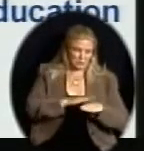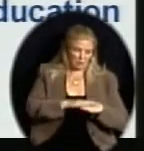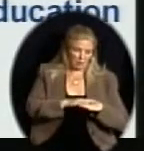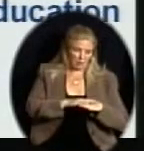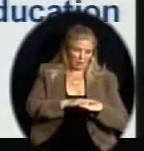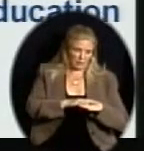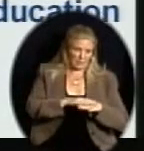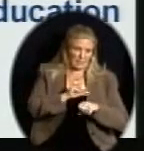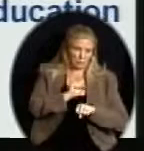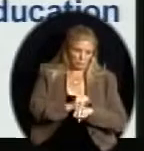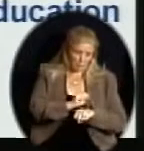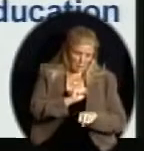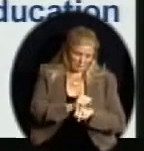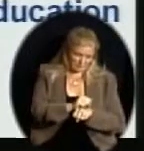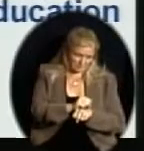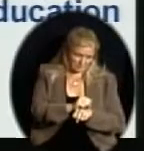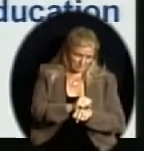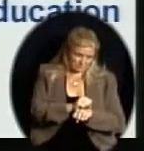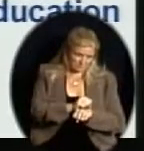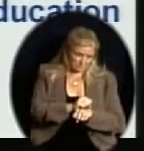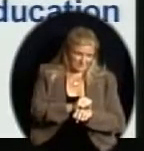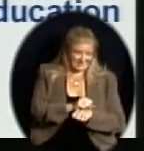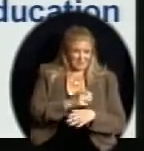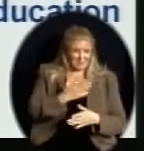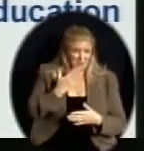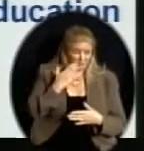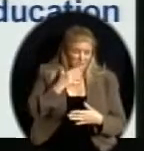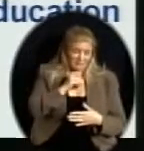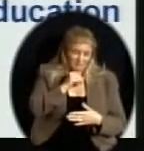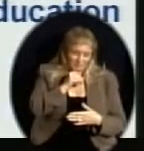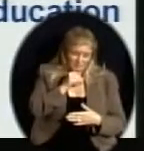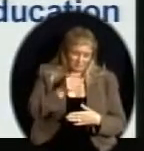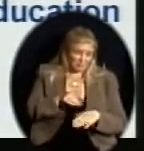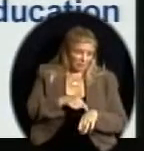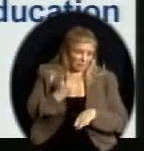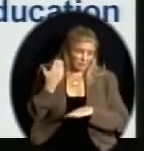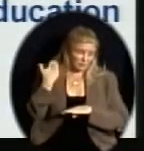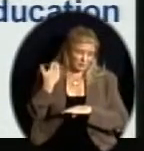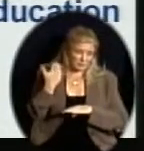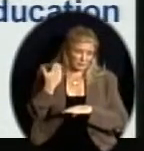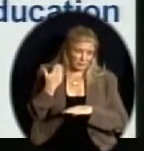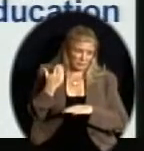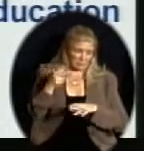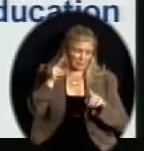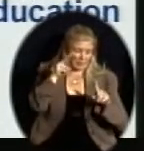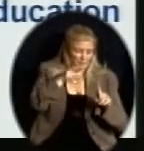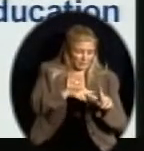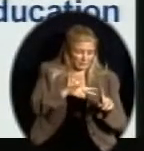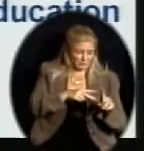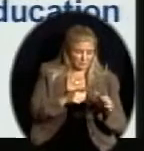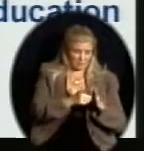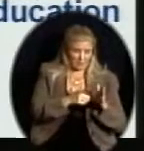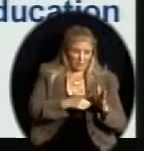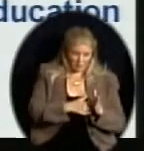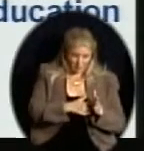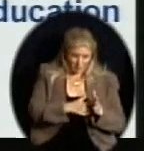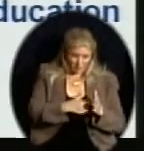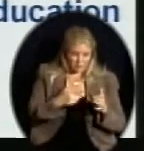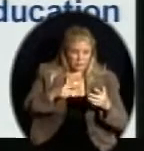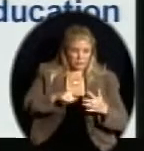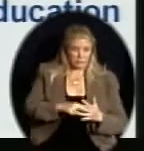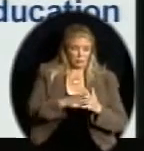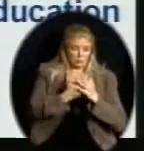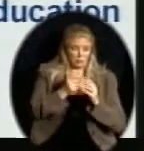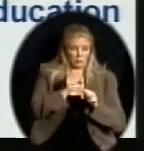It was not too many years ago that the application of this law began to apply to education